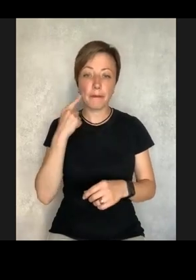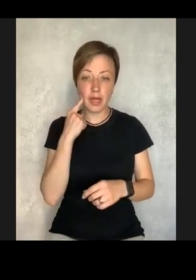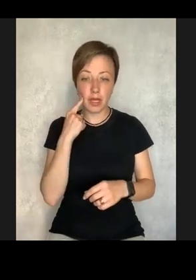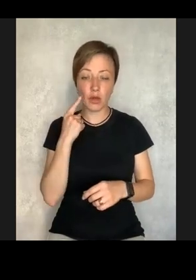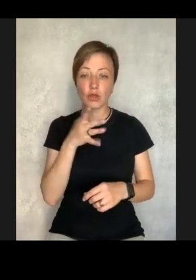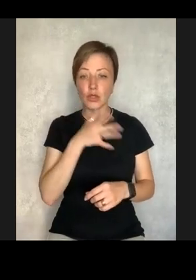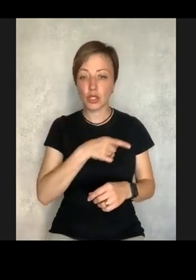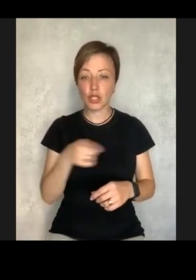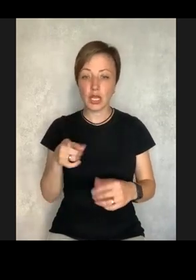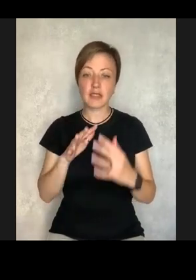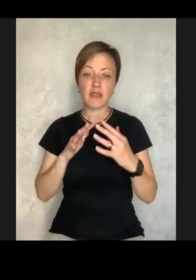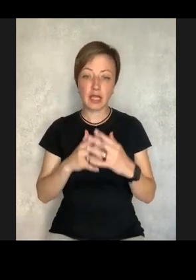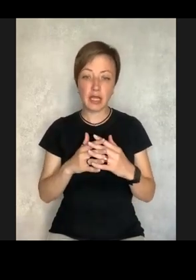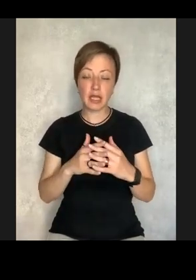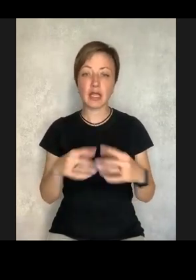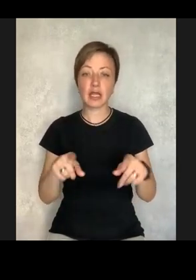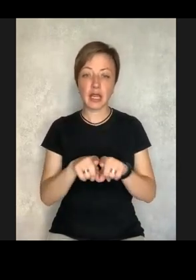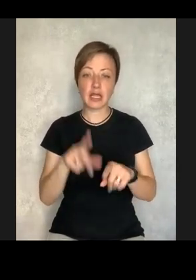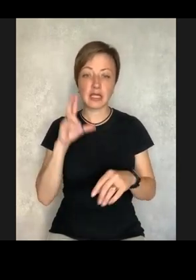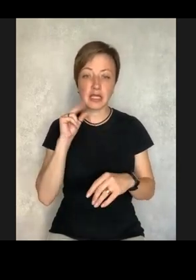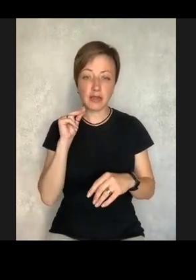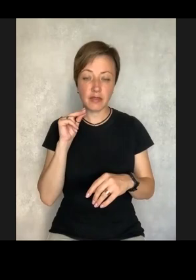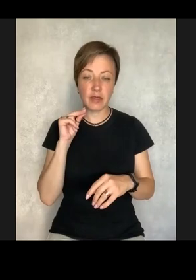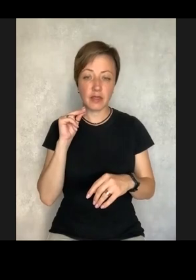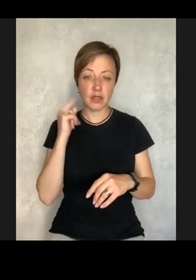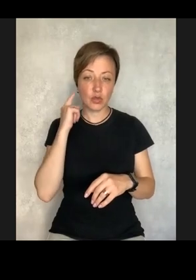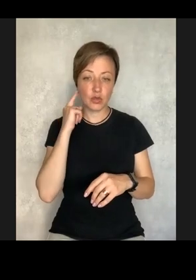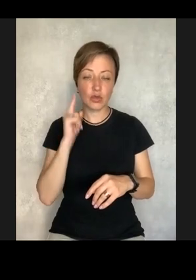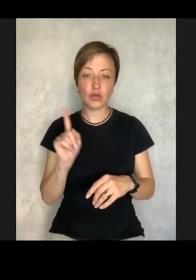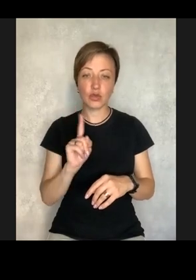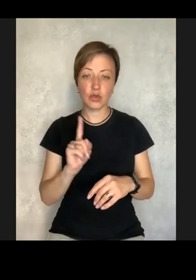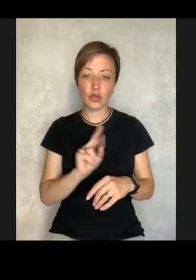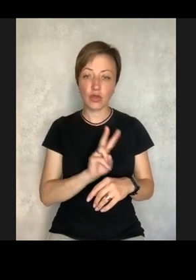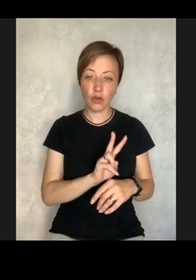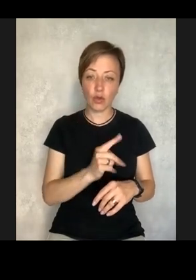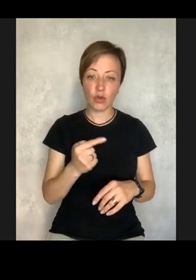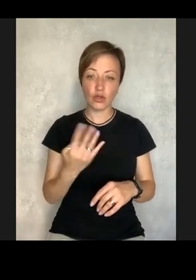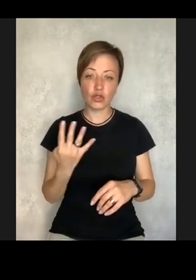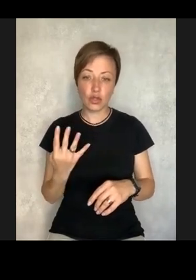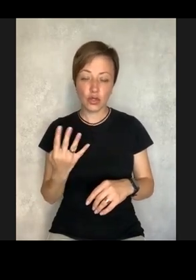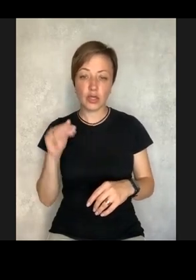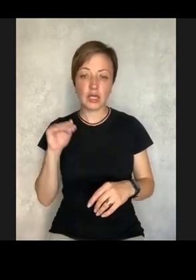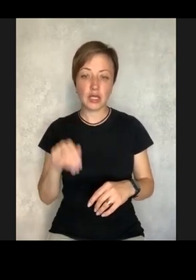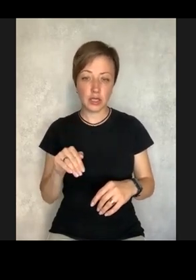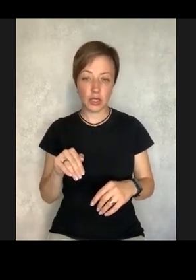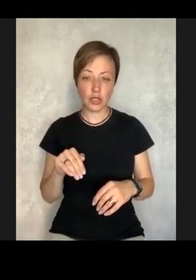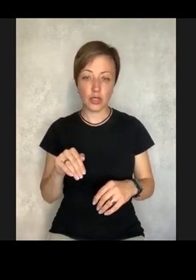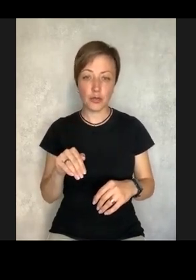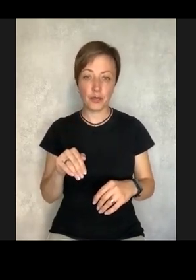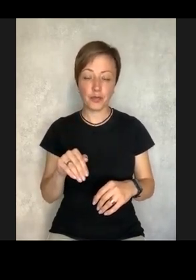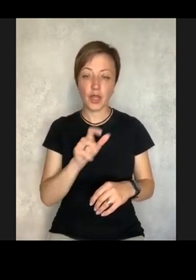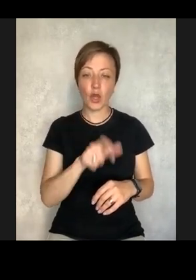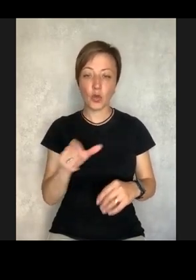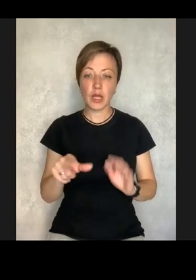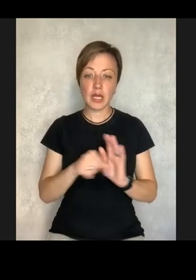And it's a pity that over the time of the war, we can see the statistics. The data says that from two to